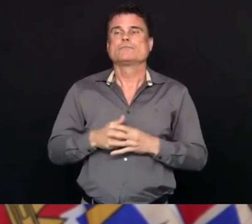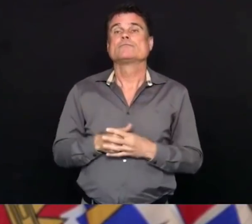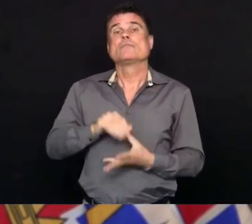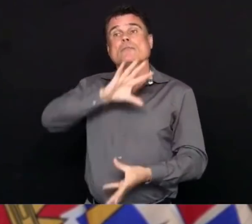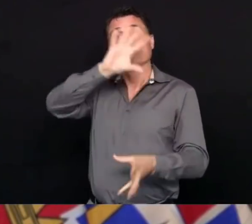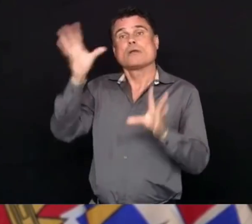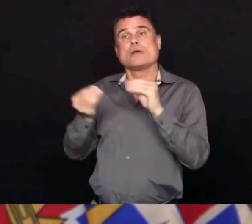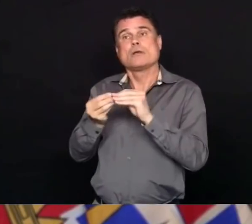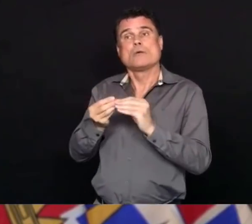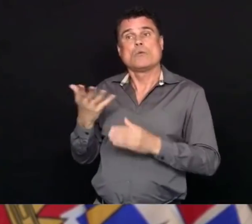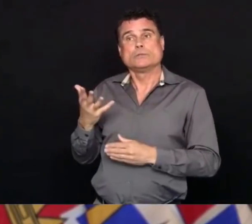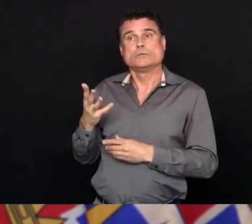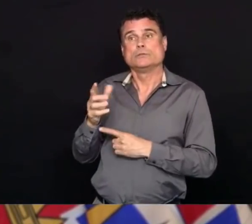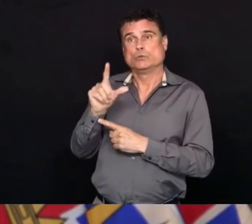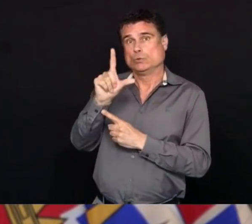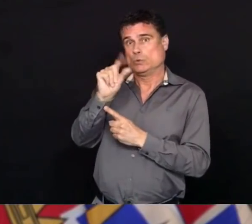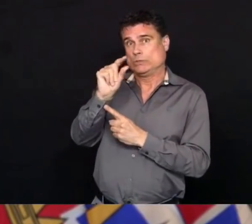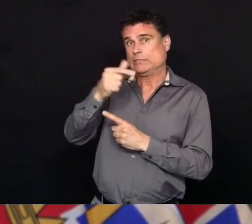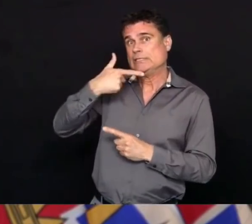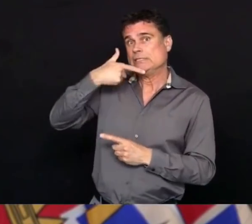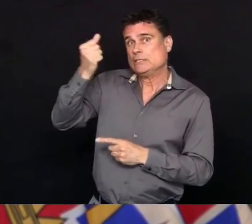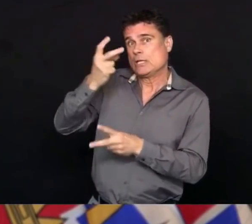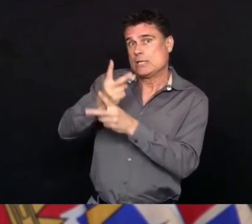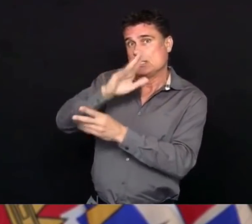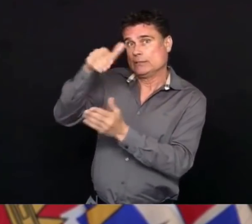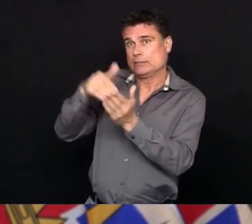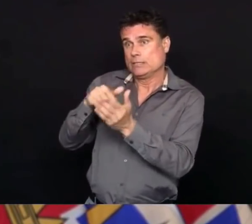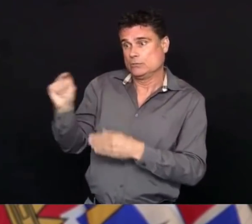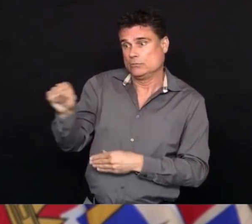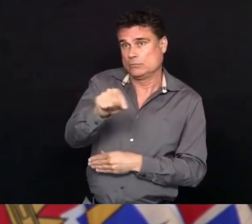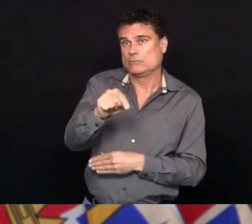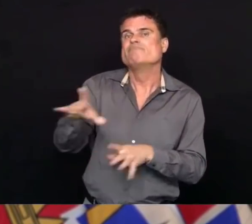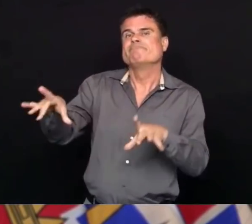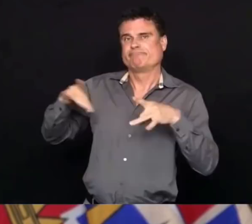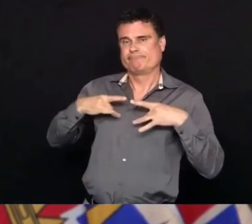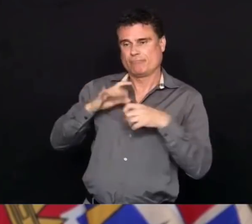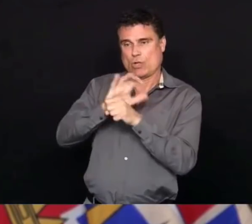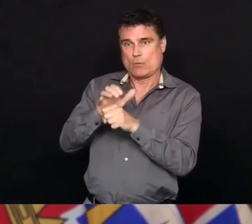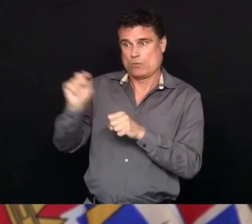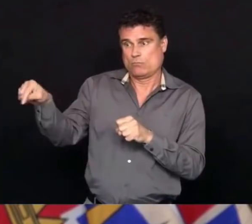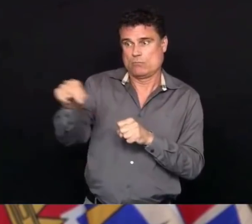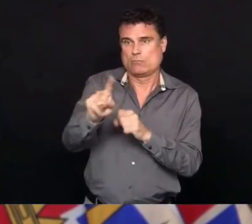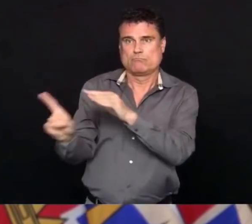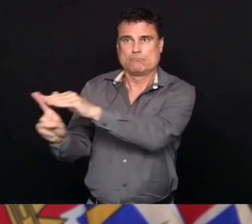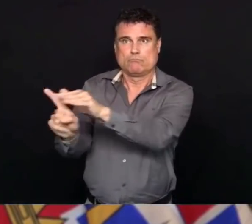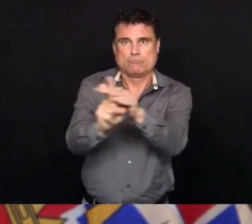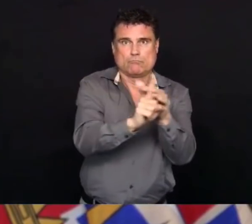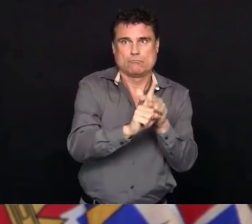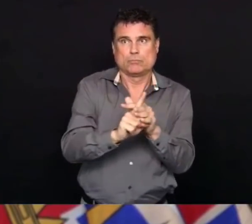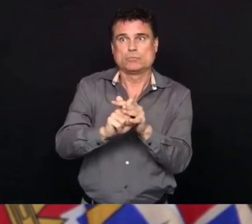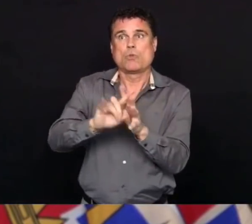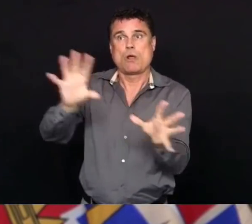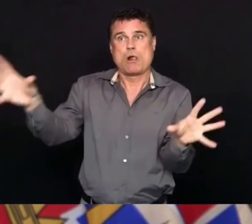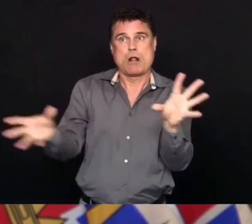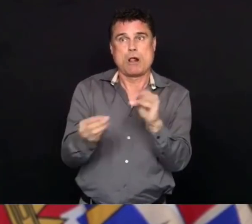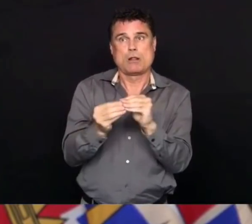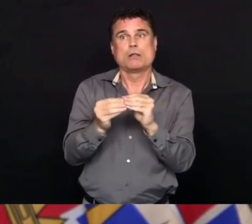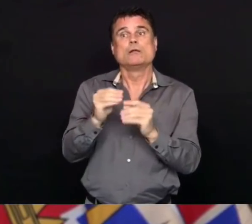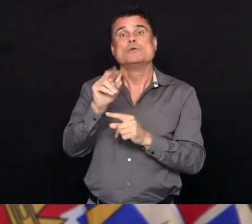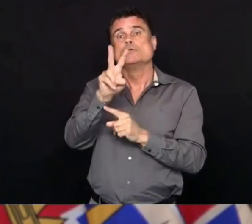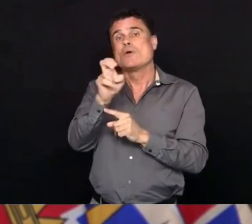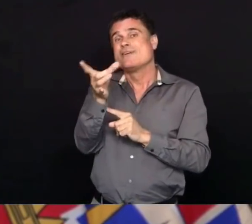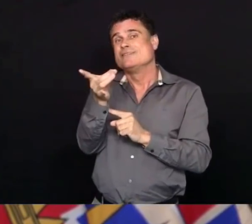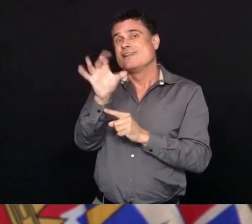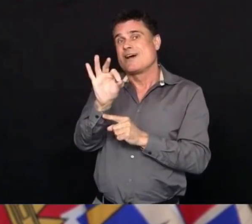including 289 cases so far, 165 residents and